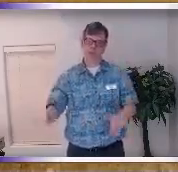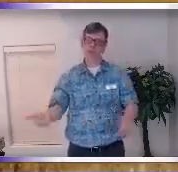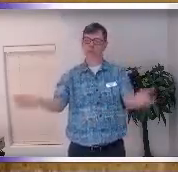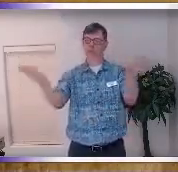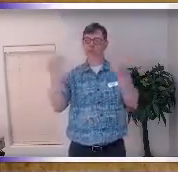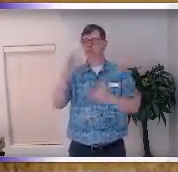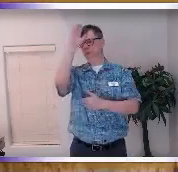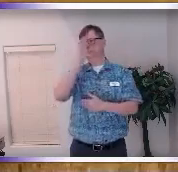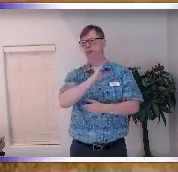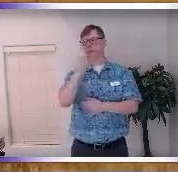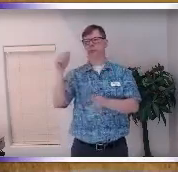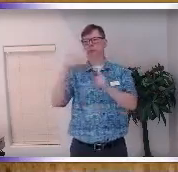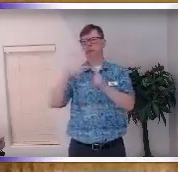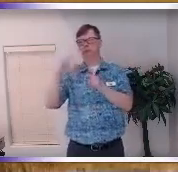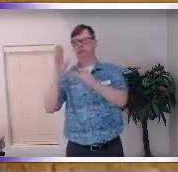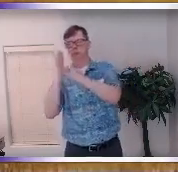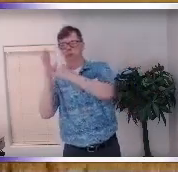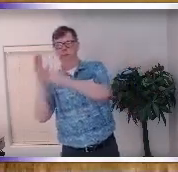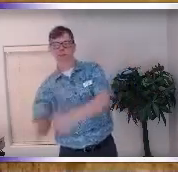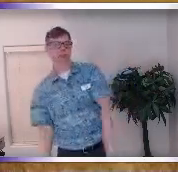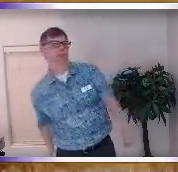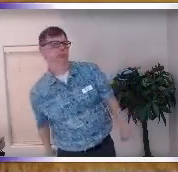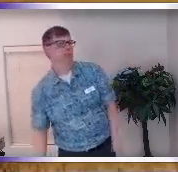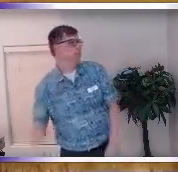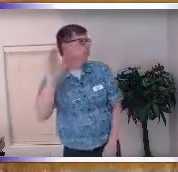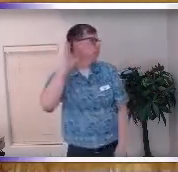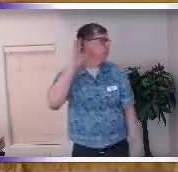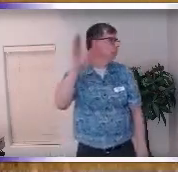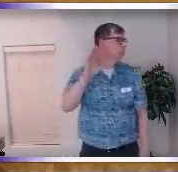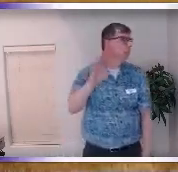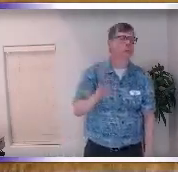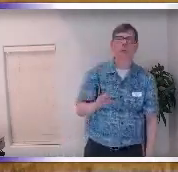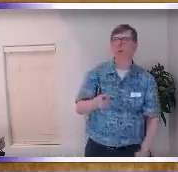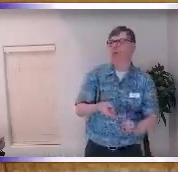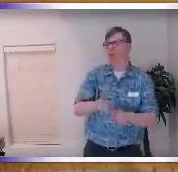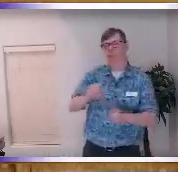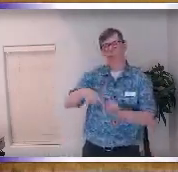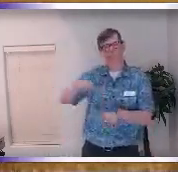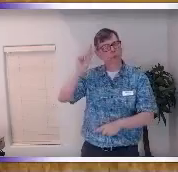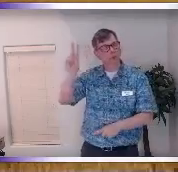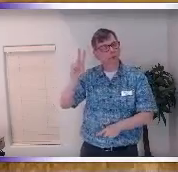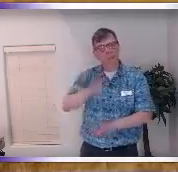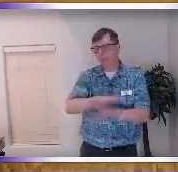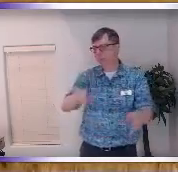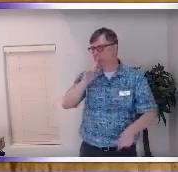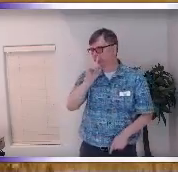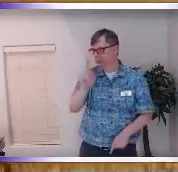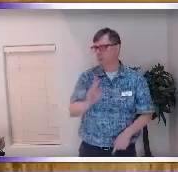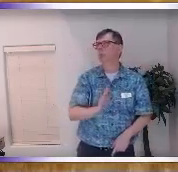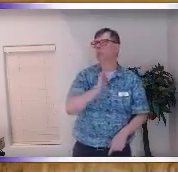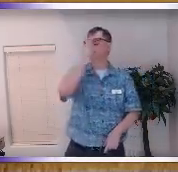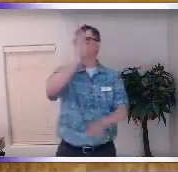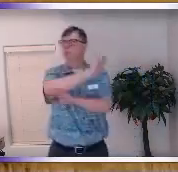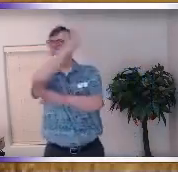sacredness to it and it sounds like it's two but it's not it's one God is the wholeness of